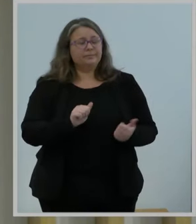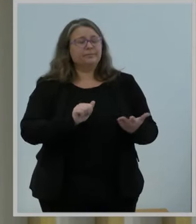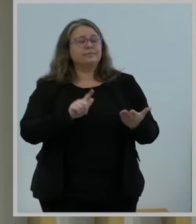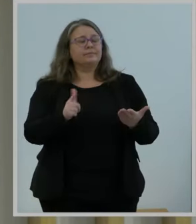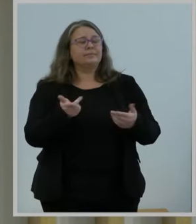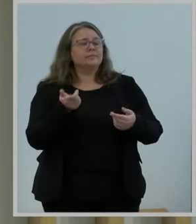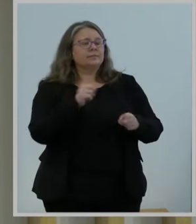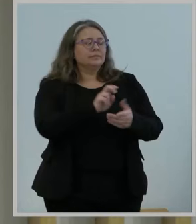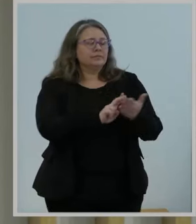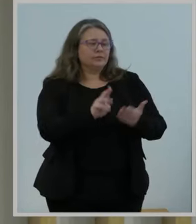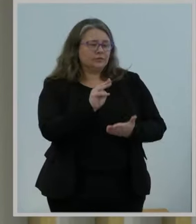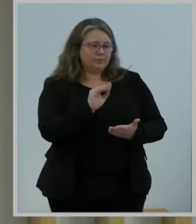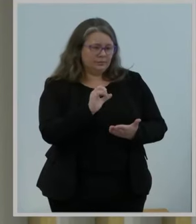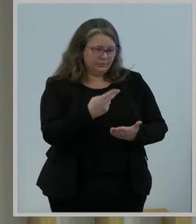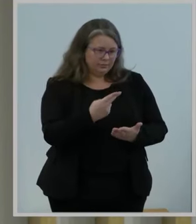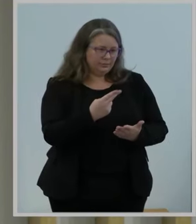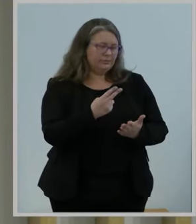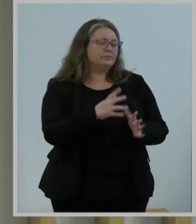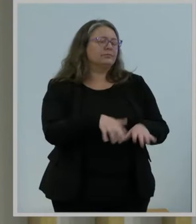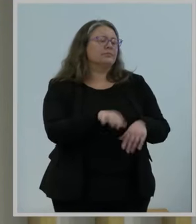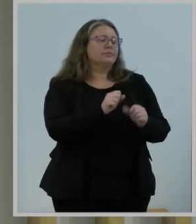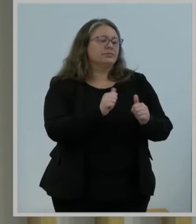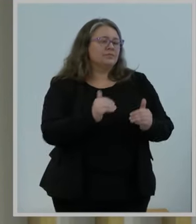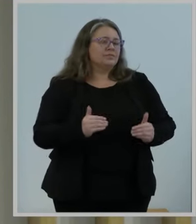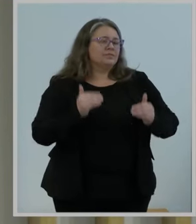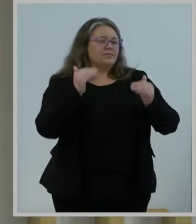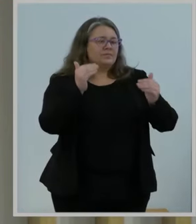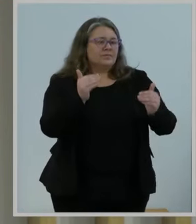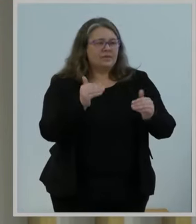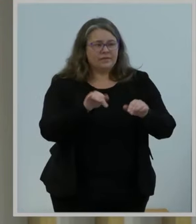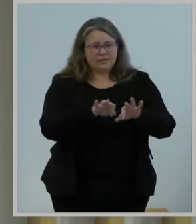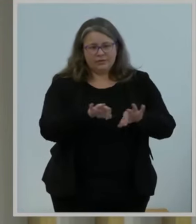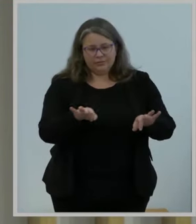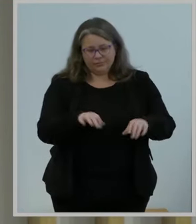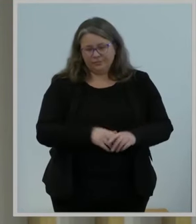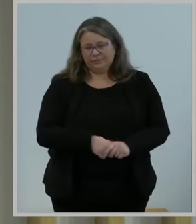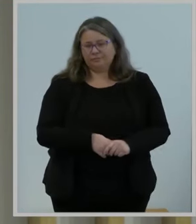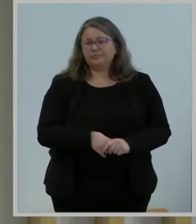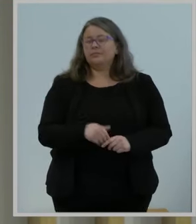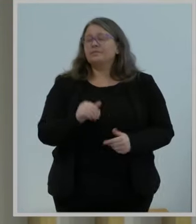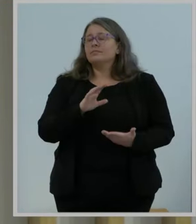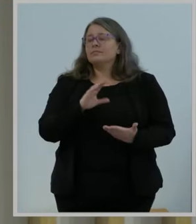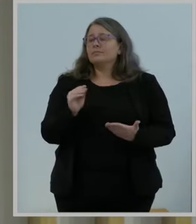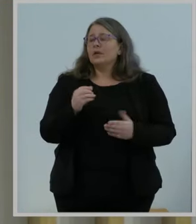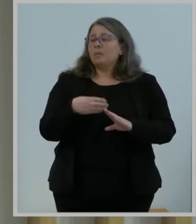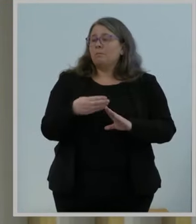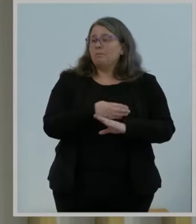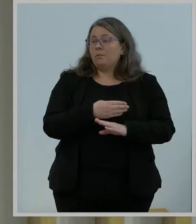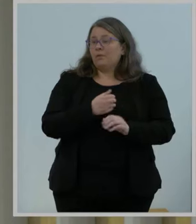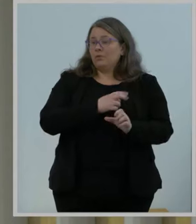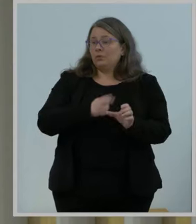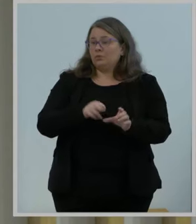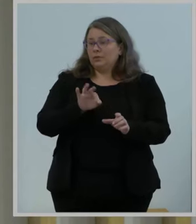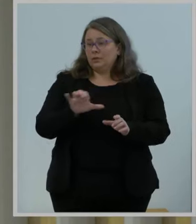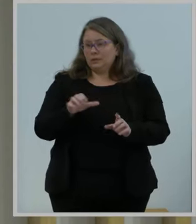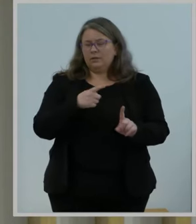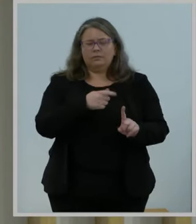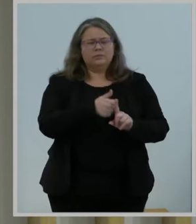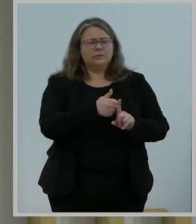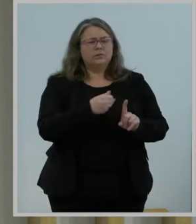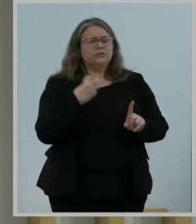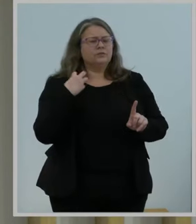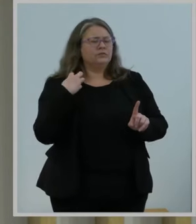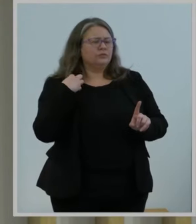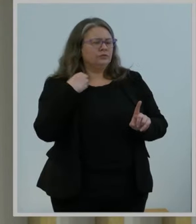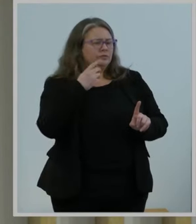of Michigan. And shortly after becoming an employee of the commission, he became the chief of the auctions and operations branch. And